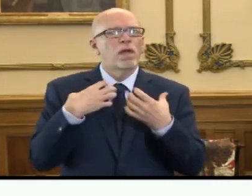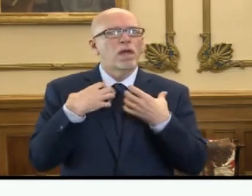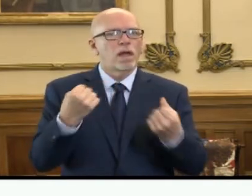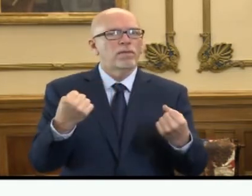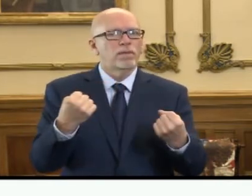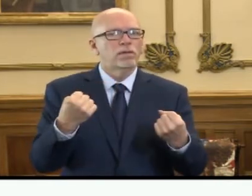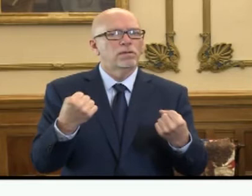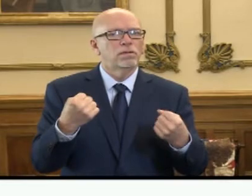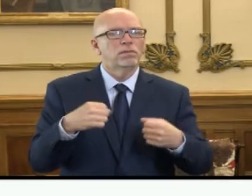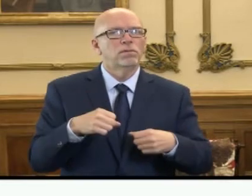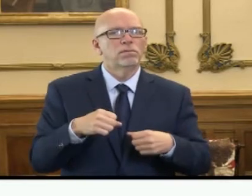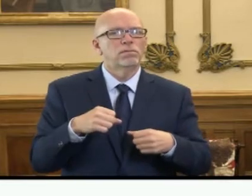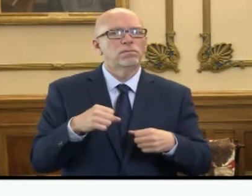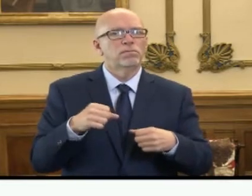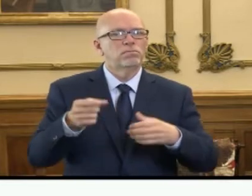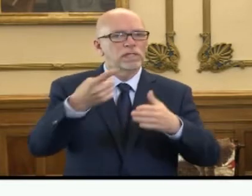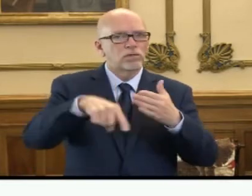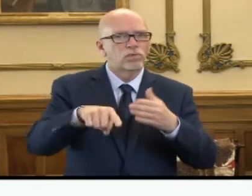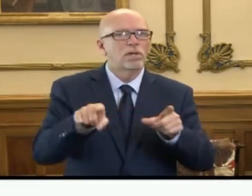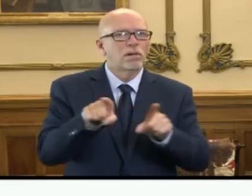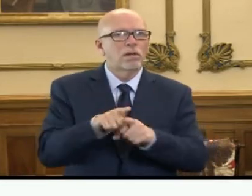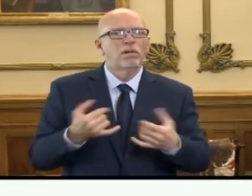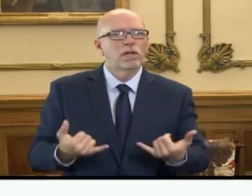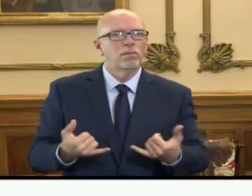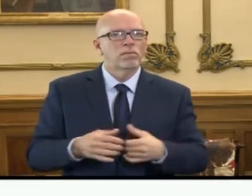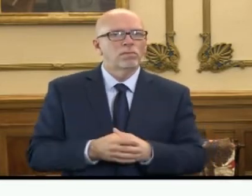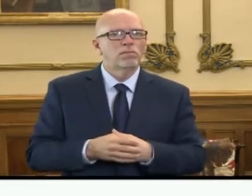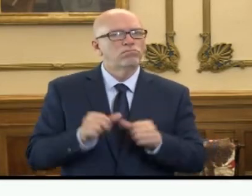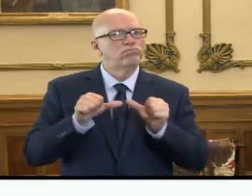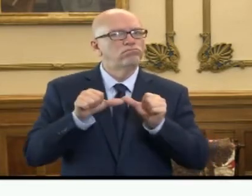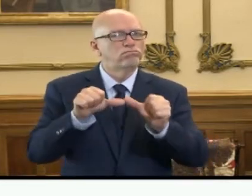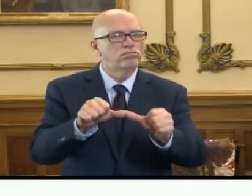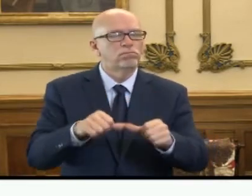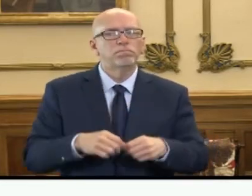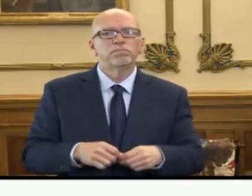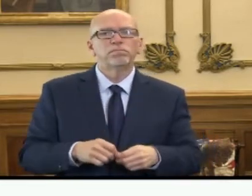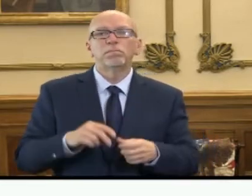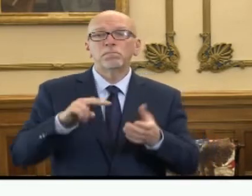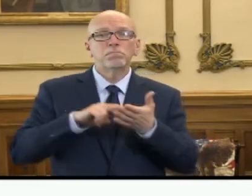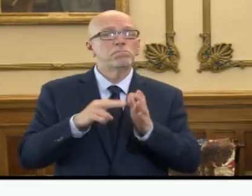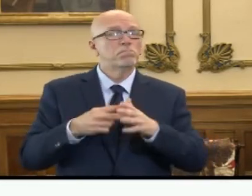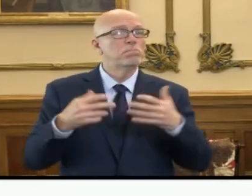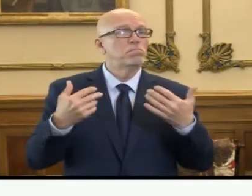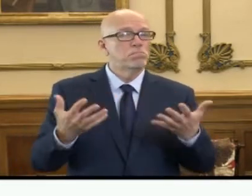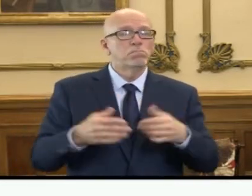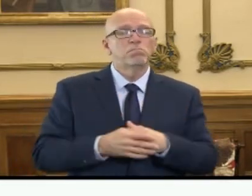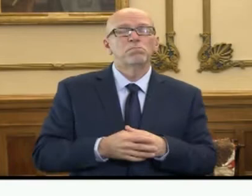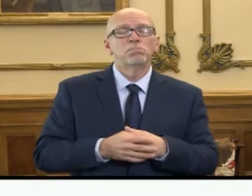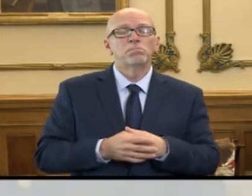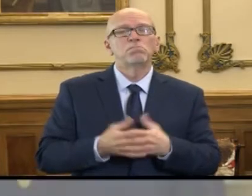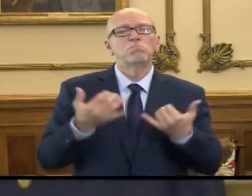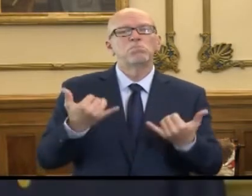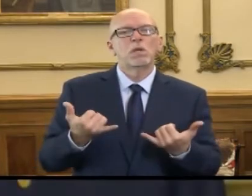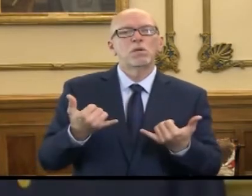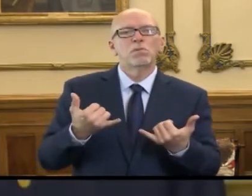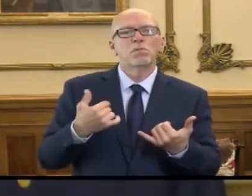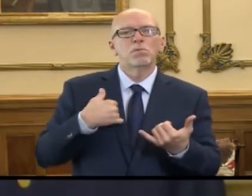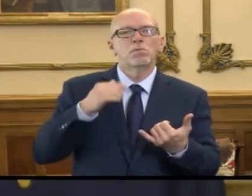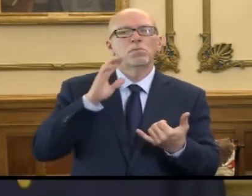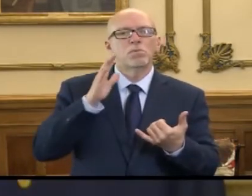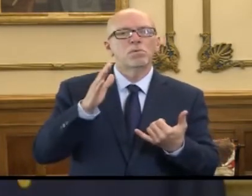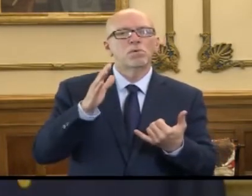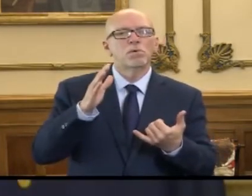next week as you are this week. And so with that, it is time for